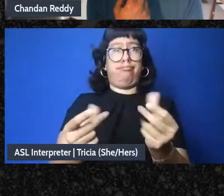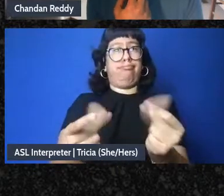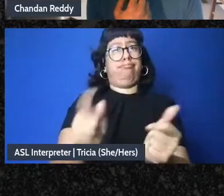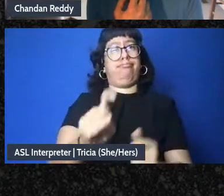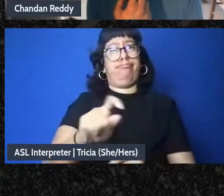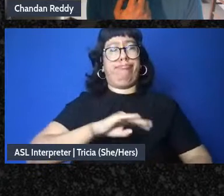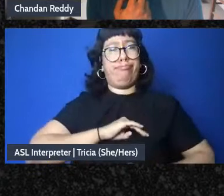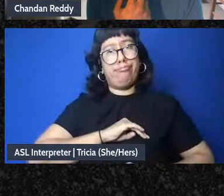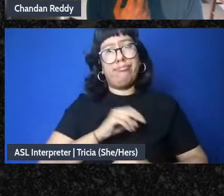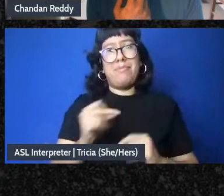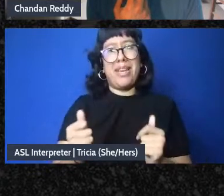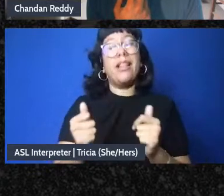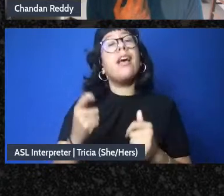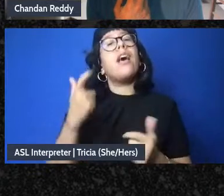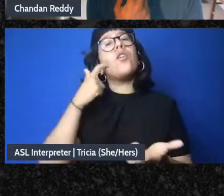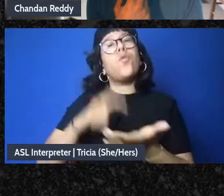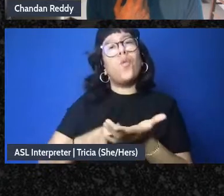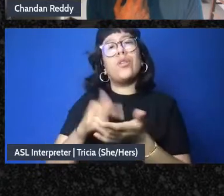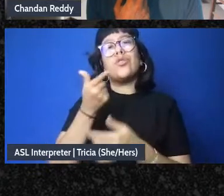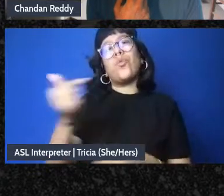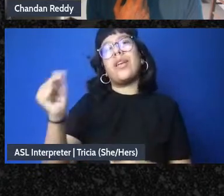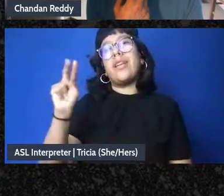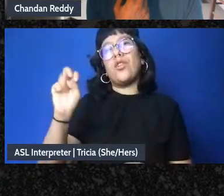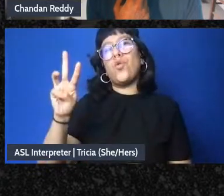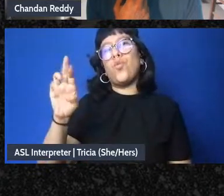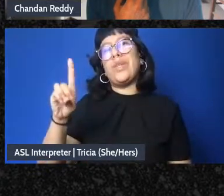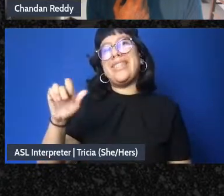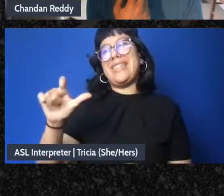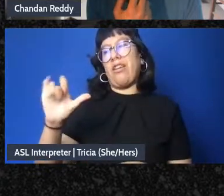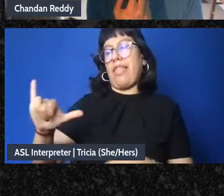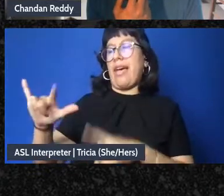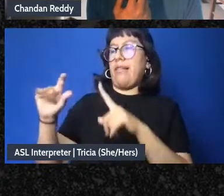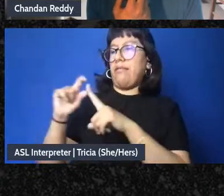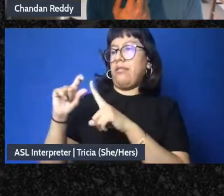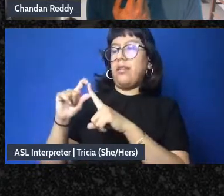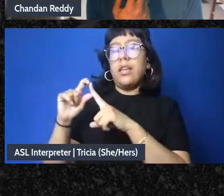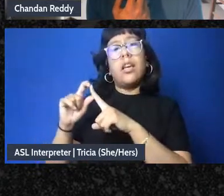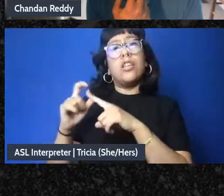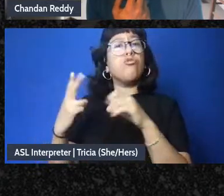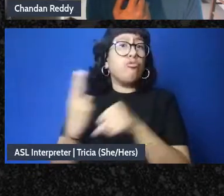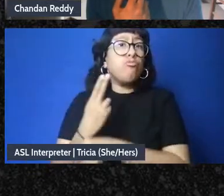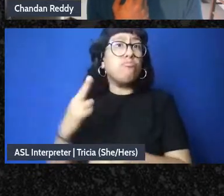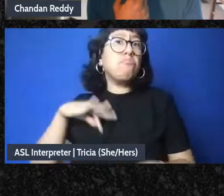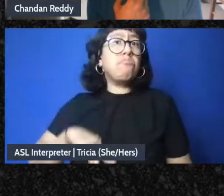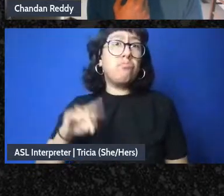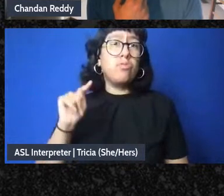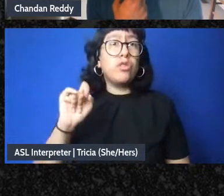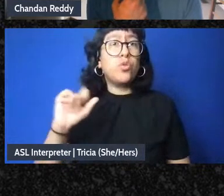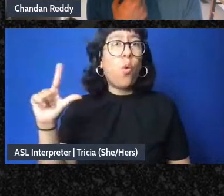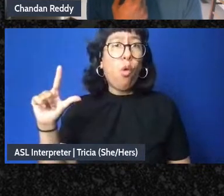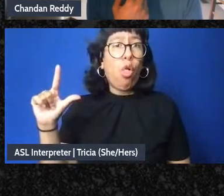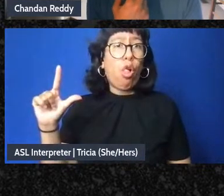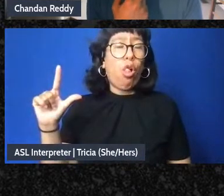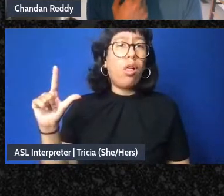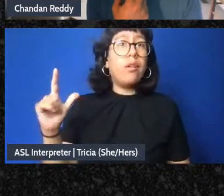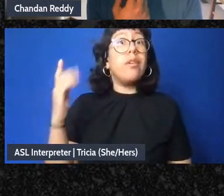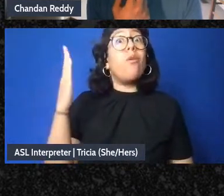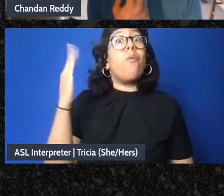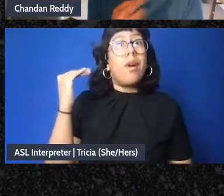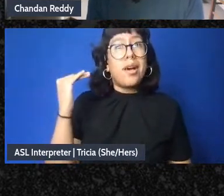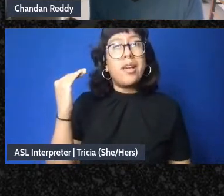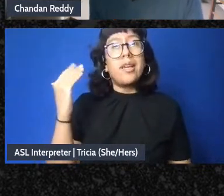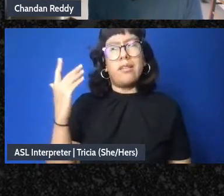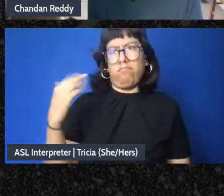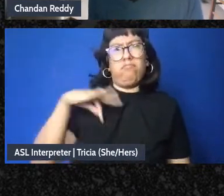I you know I see green new deal as a term that is a kind of a useful tool precisely because we